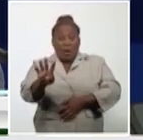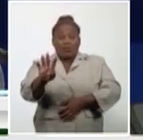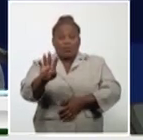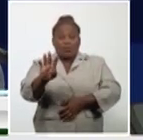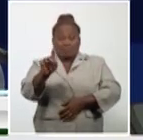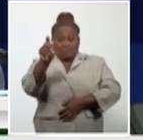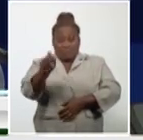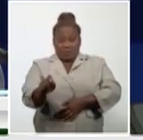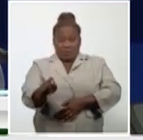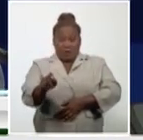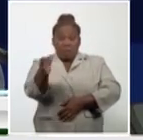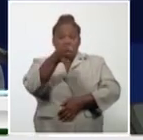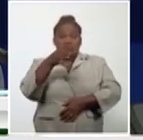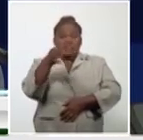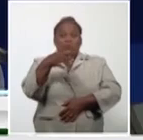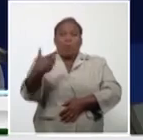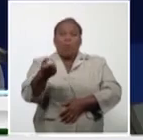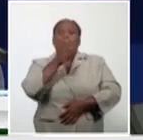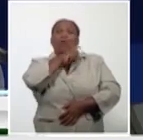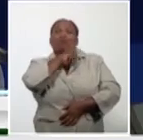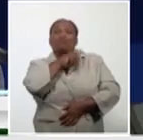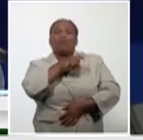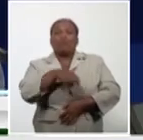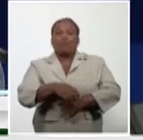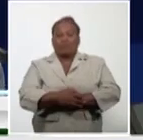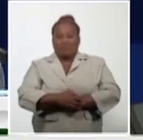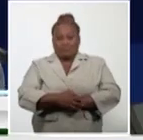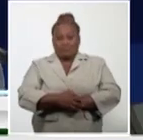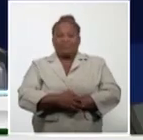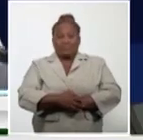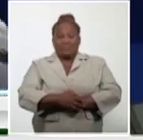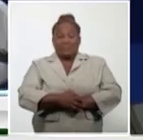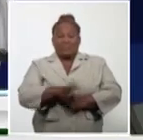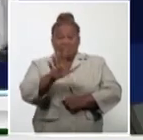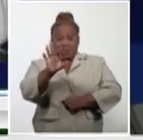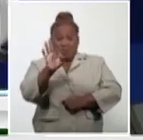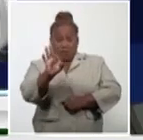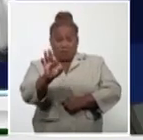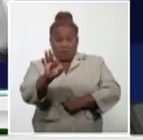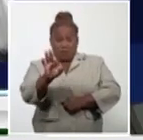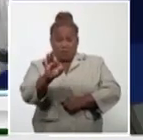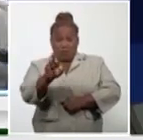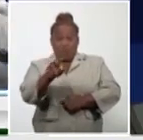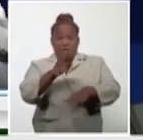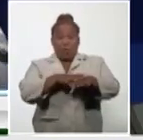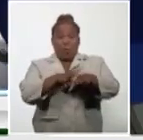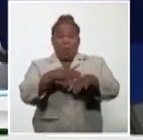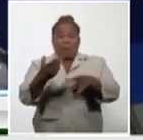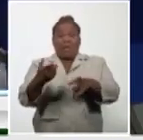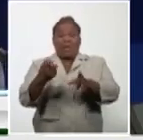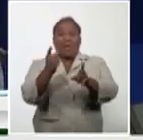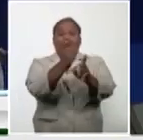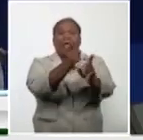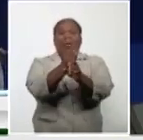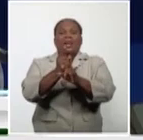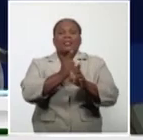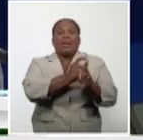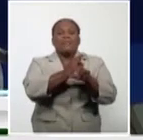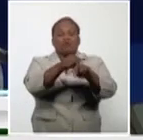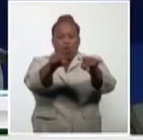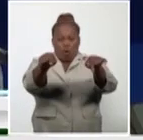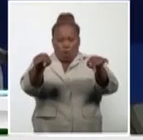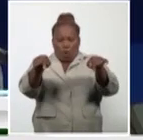municipality of Cotorro, with 58 cases as a result of a local transmission event in the center of this